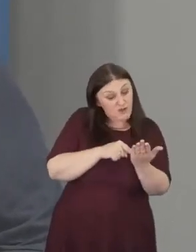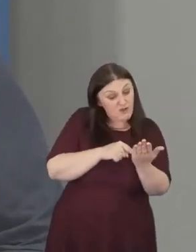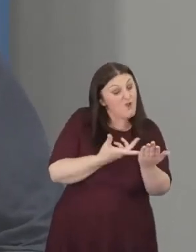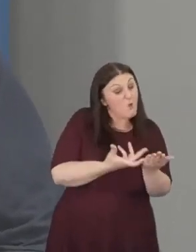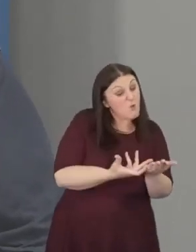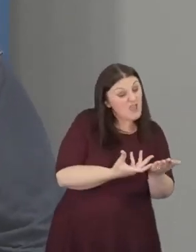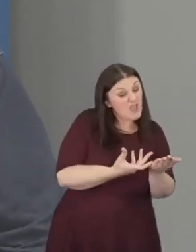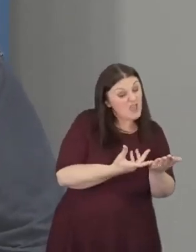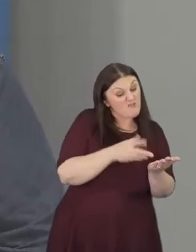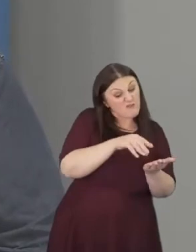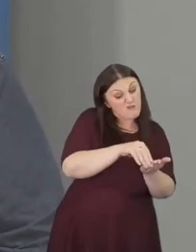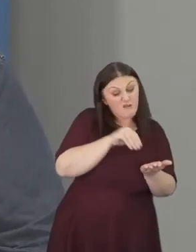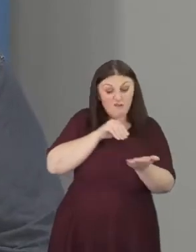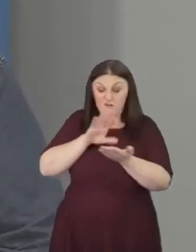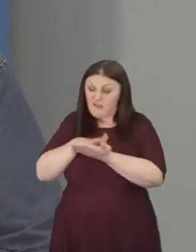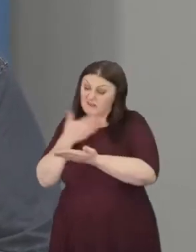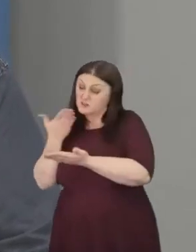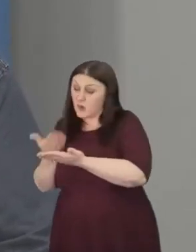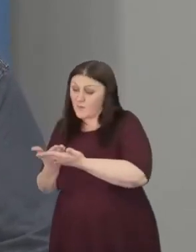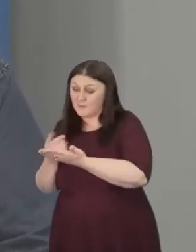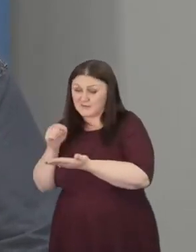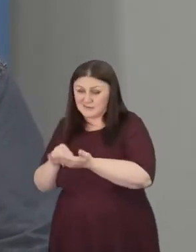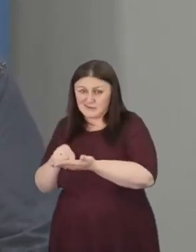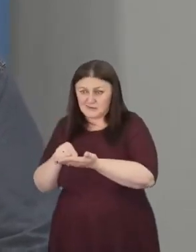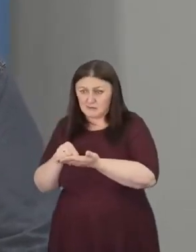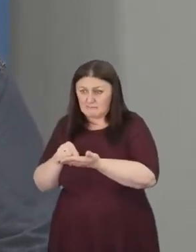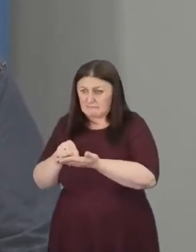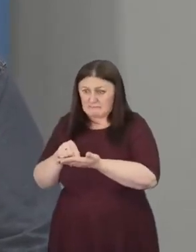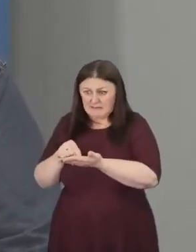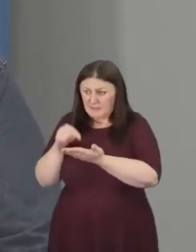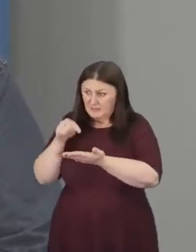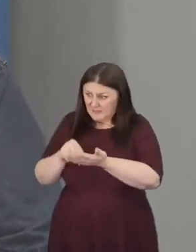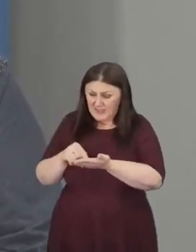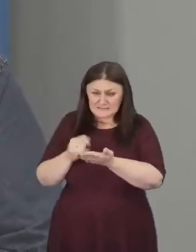impart the degradation of the environment.